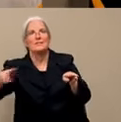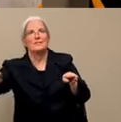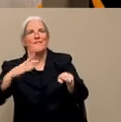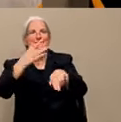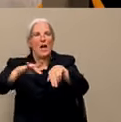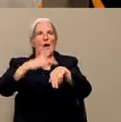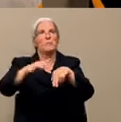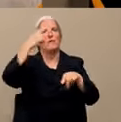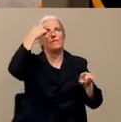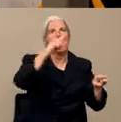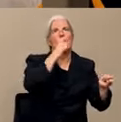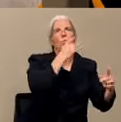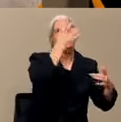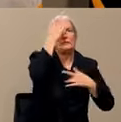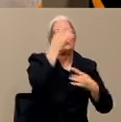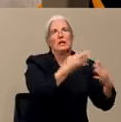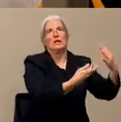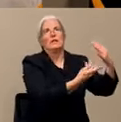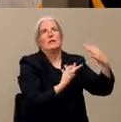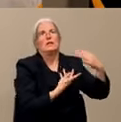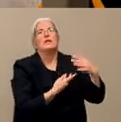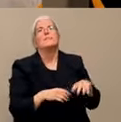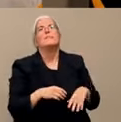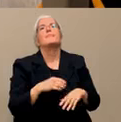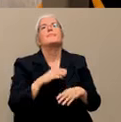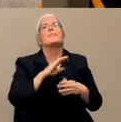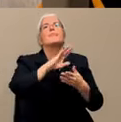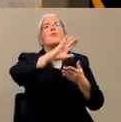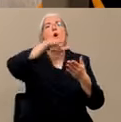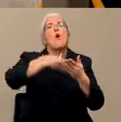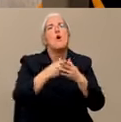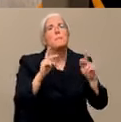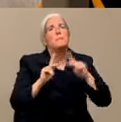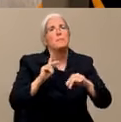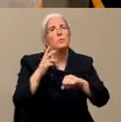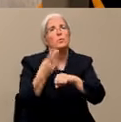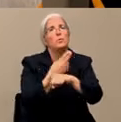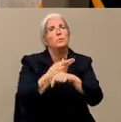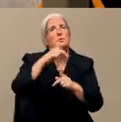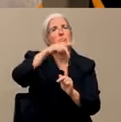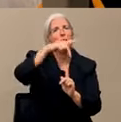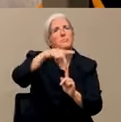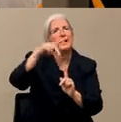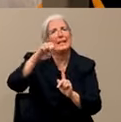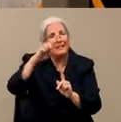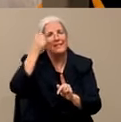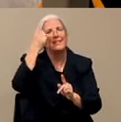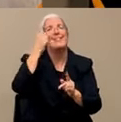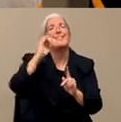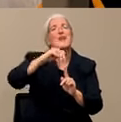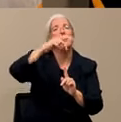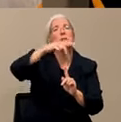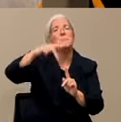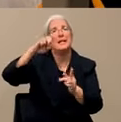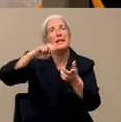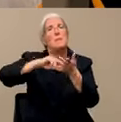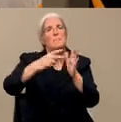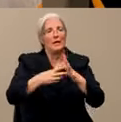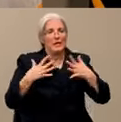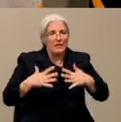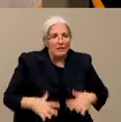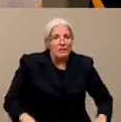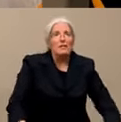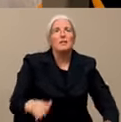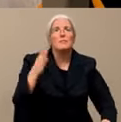those all use that PPE we are talking about that's in such shortage. So they're using the masks and the gowns and the gloves. And we need to keep